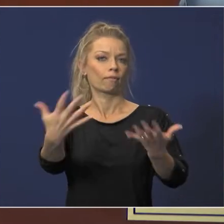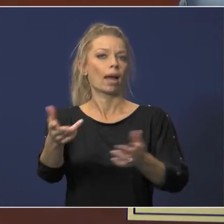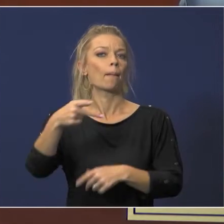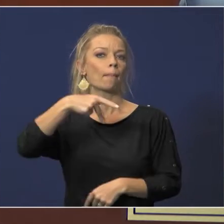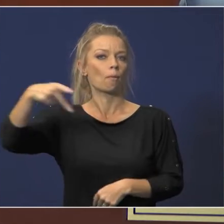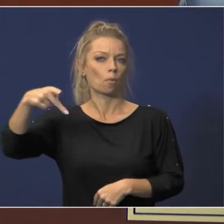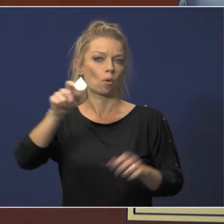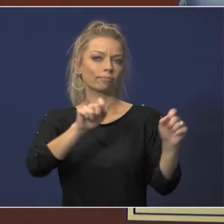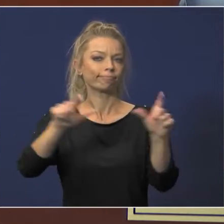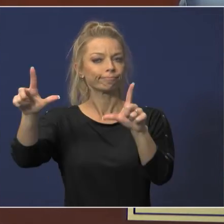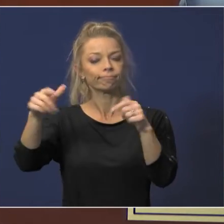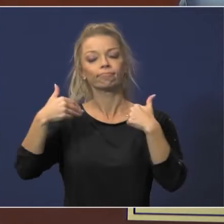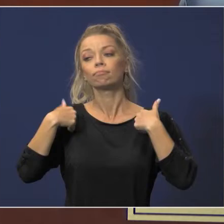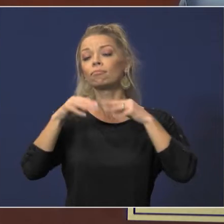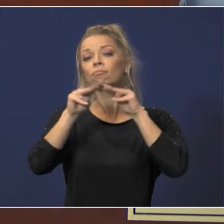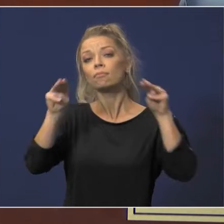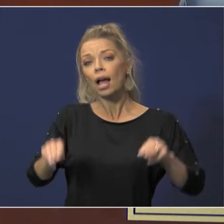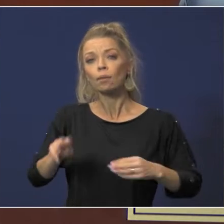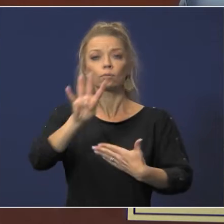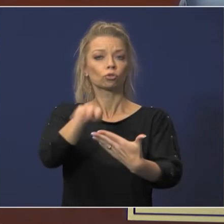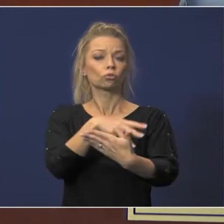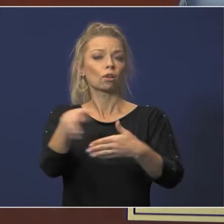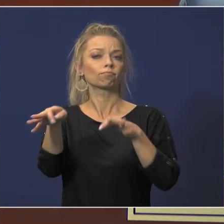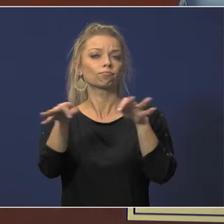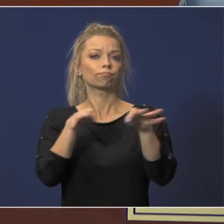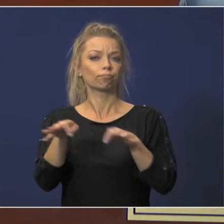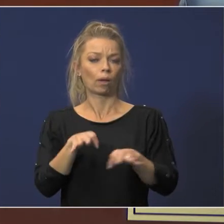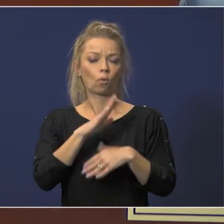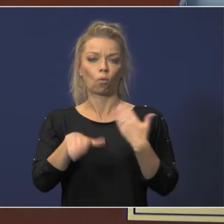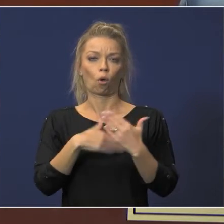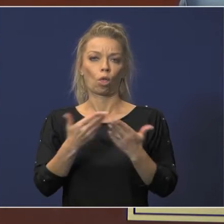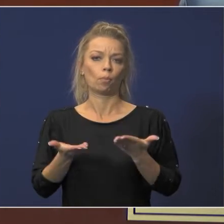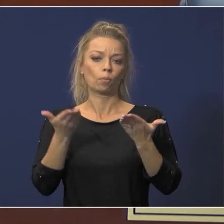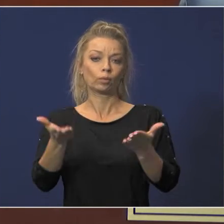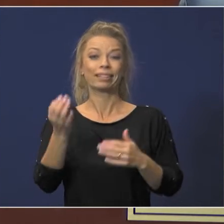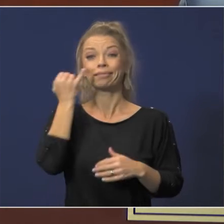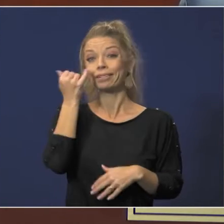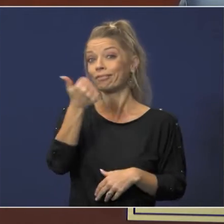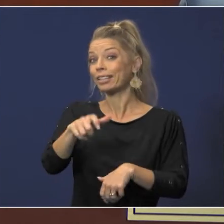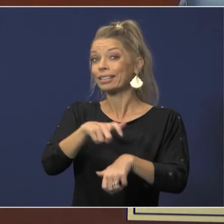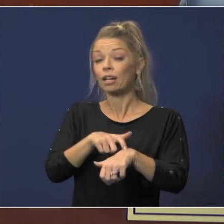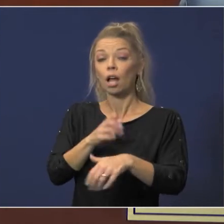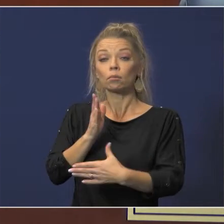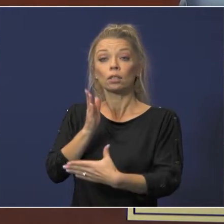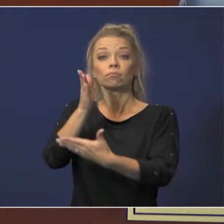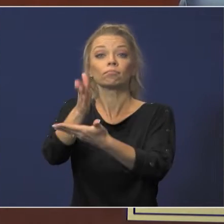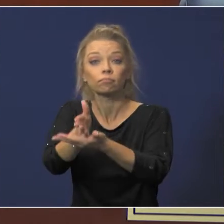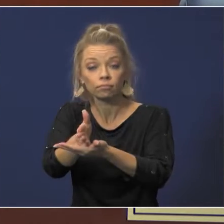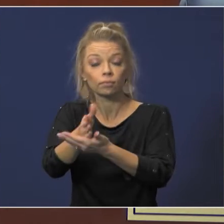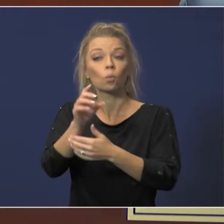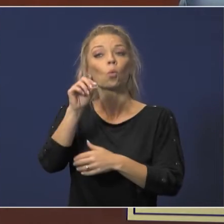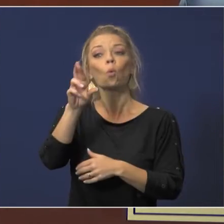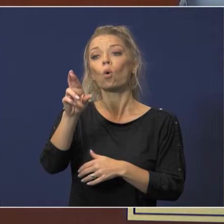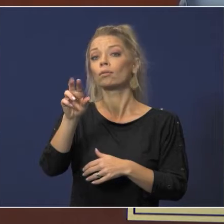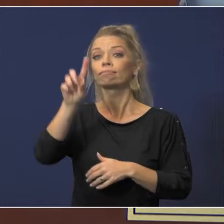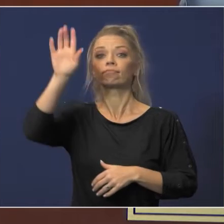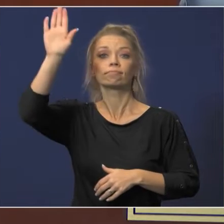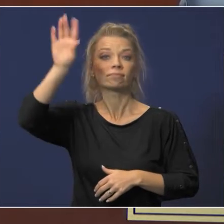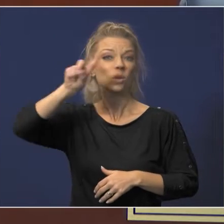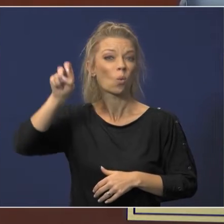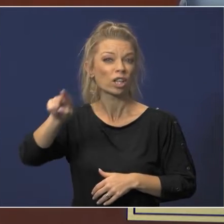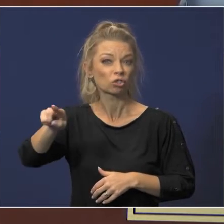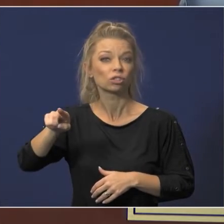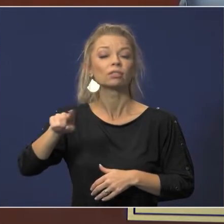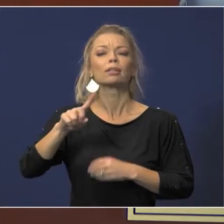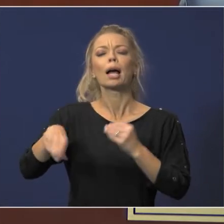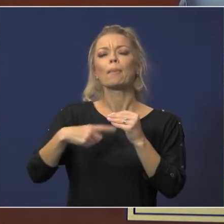which includes maps and charts to help explain this proposal if at any time you need to stop me or that you can ask or to get asked questions about to